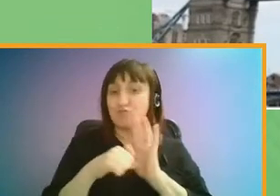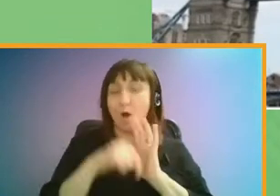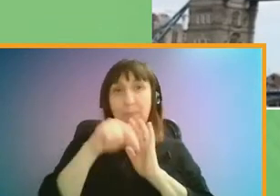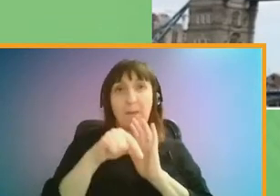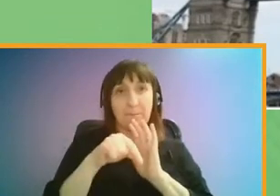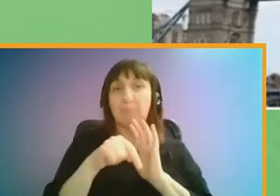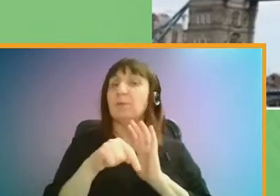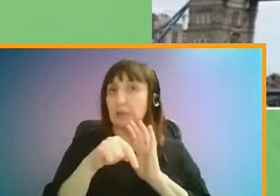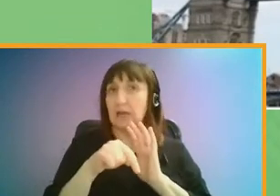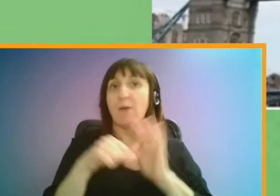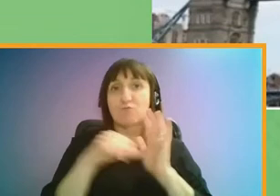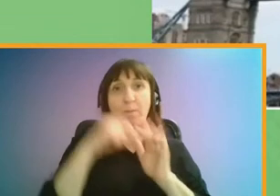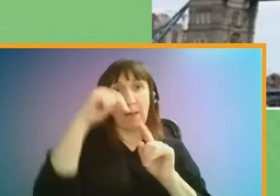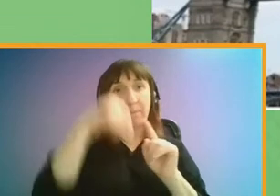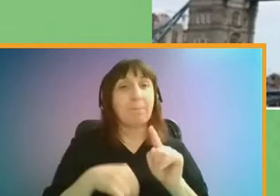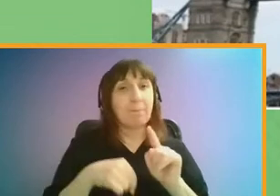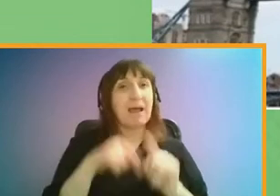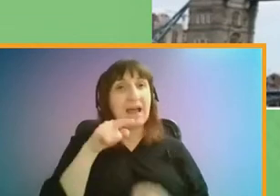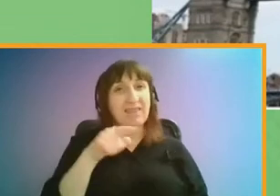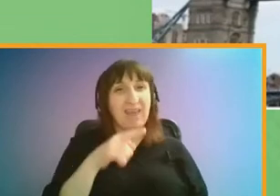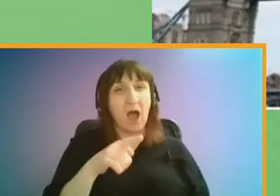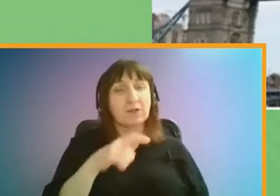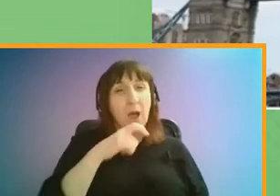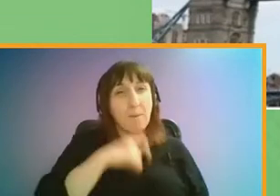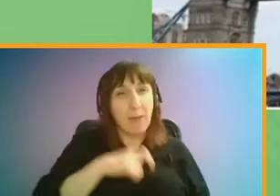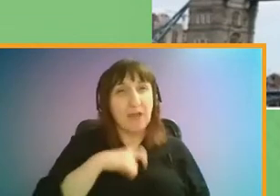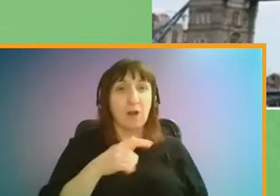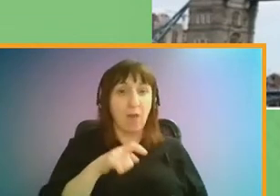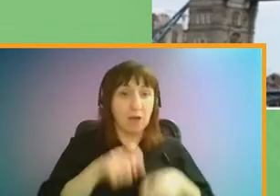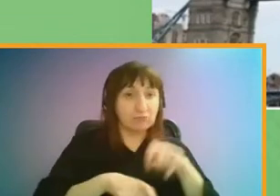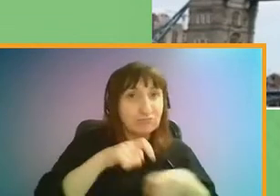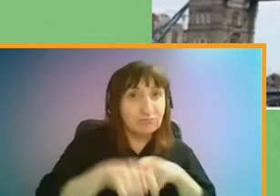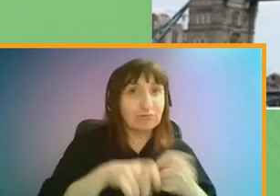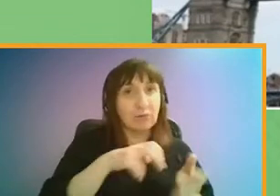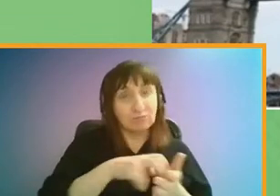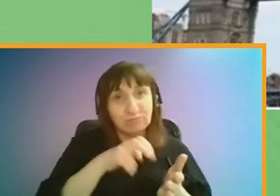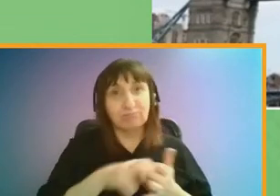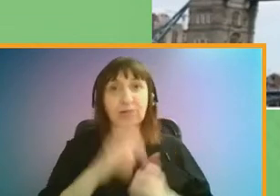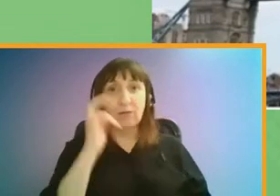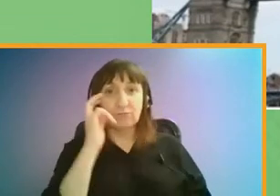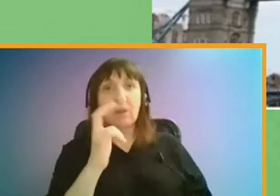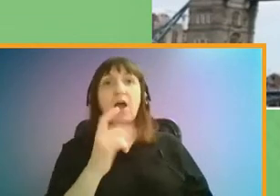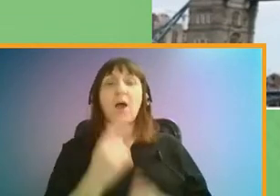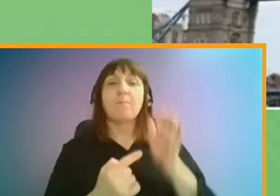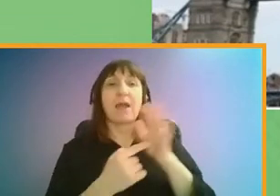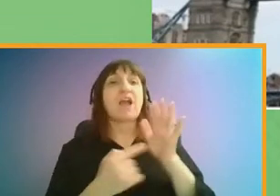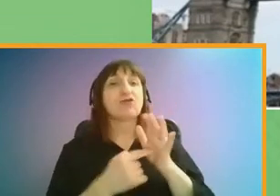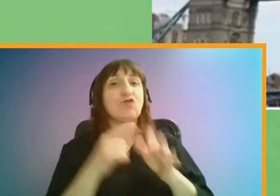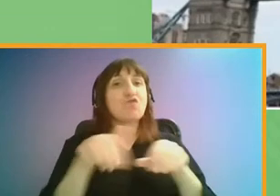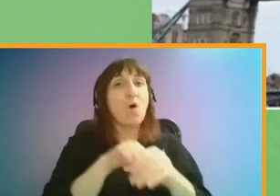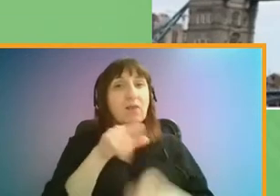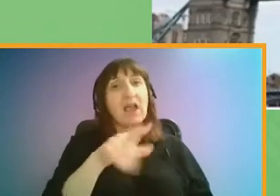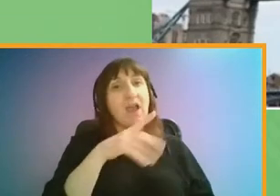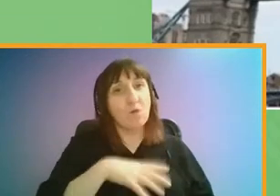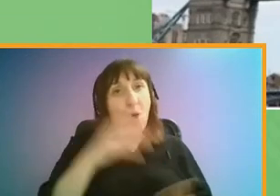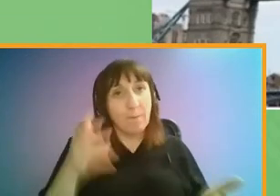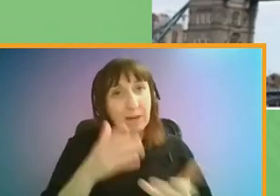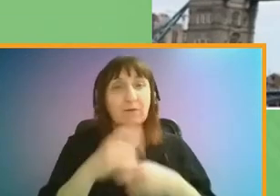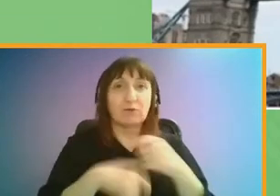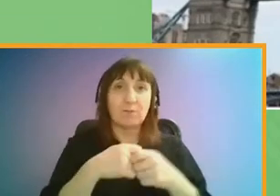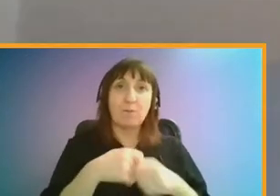problem. And that's where personalised transport is going to play a major role, if we're going to get people to be more active.